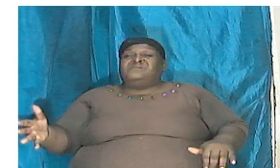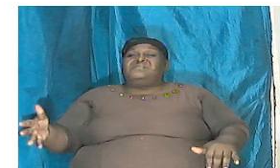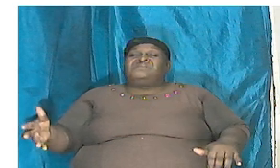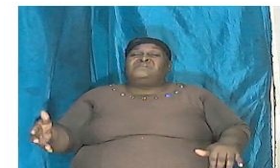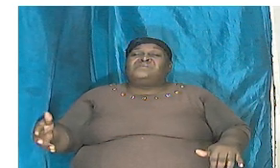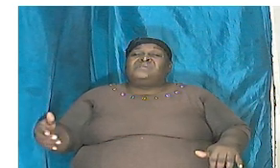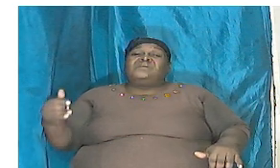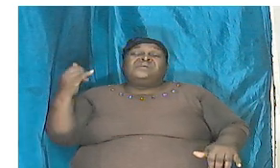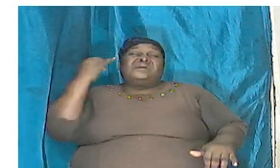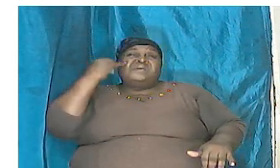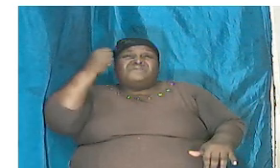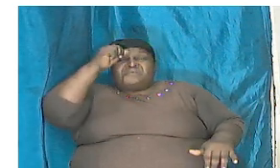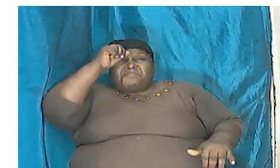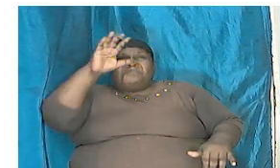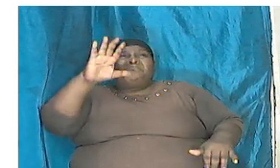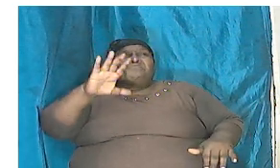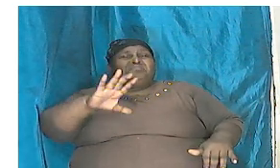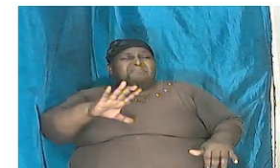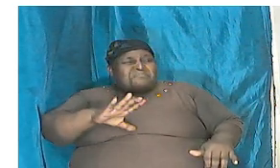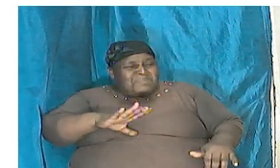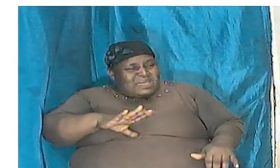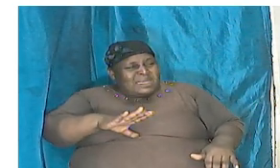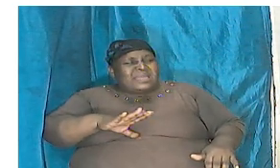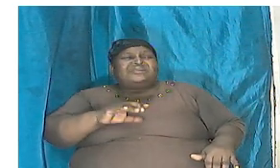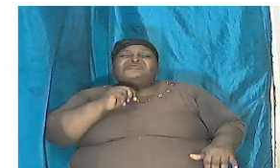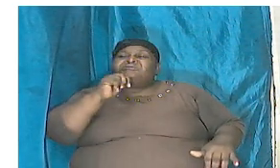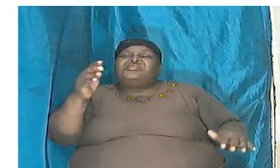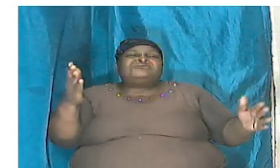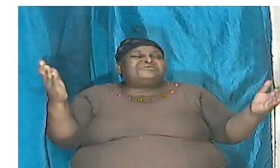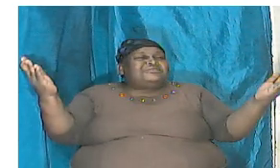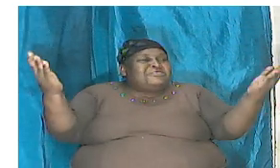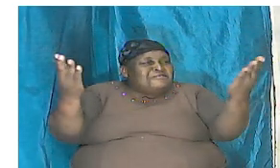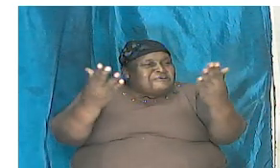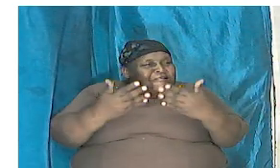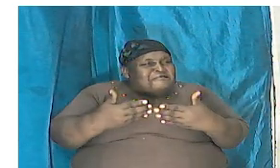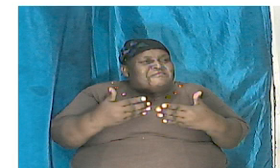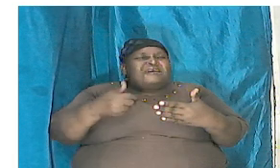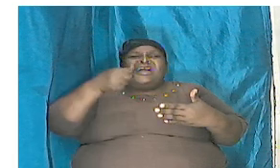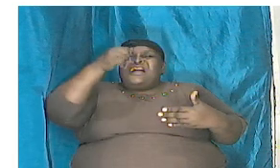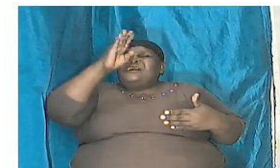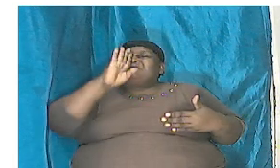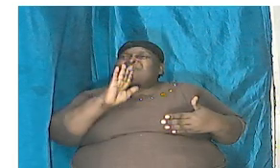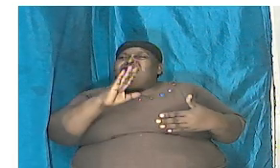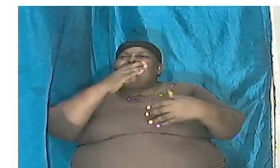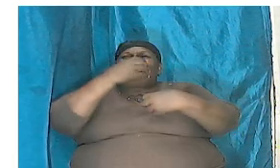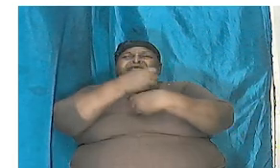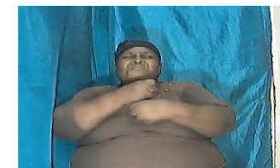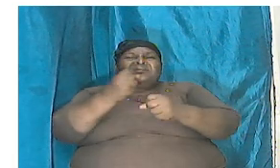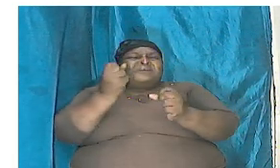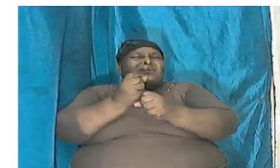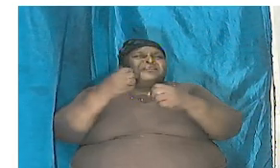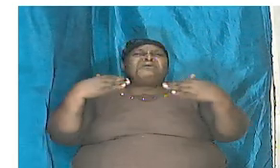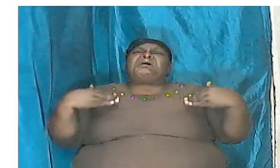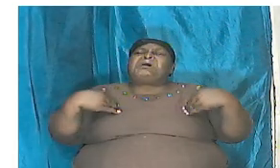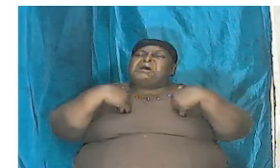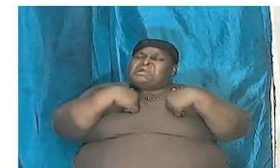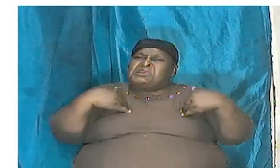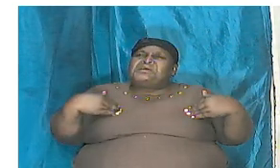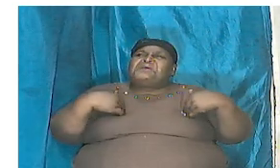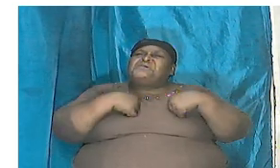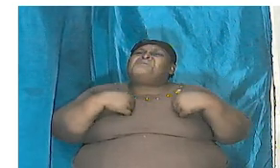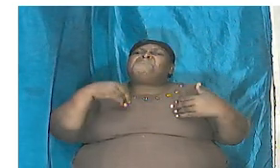if man was not here and God had made animals before